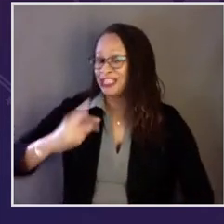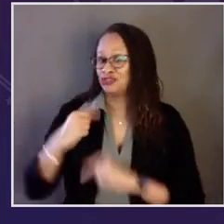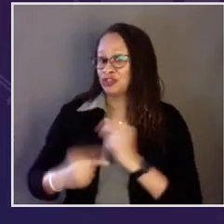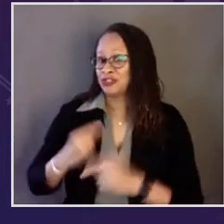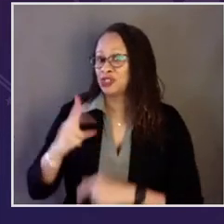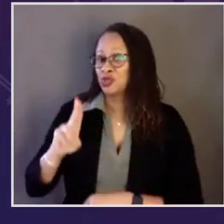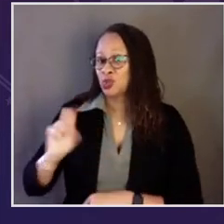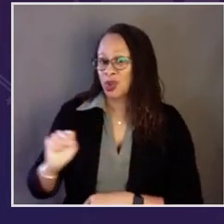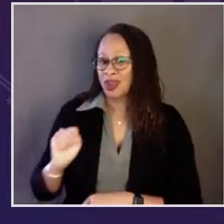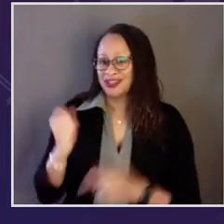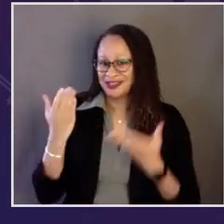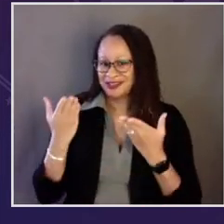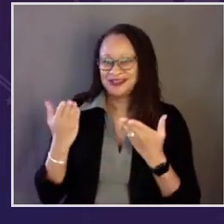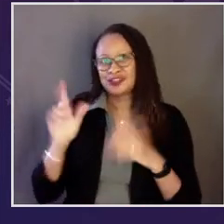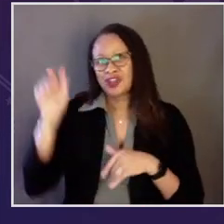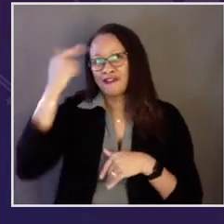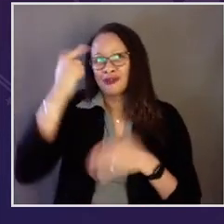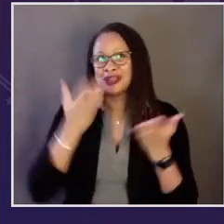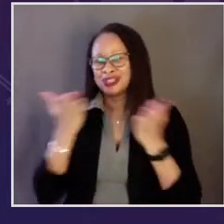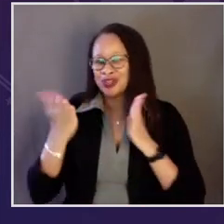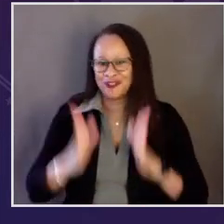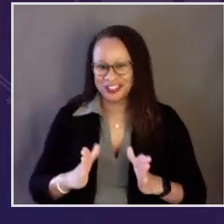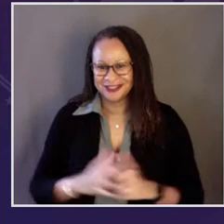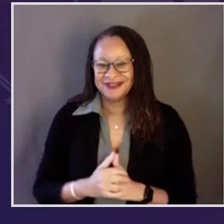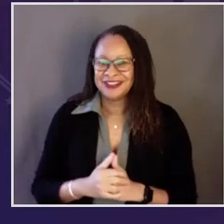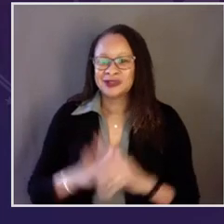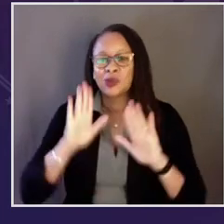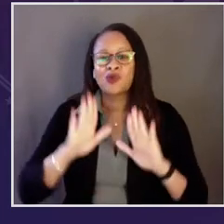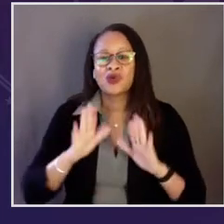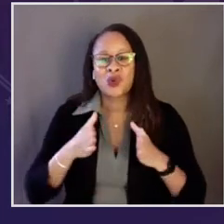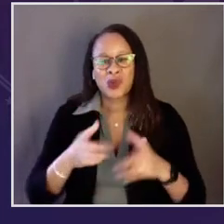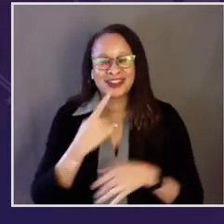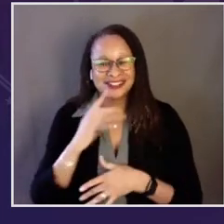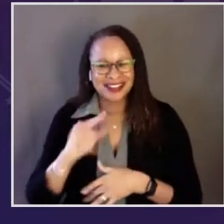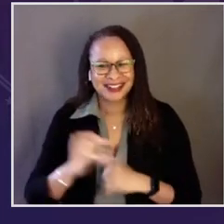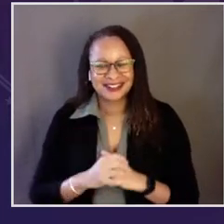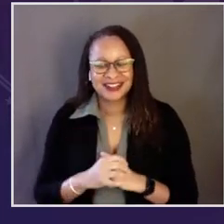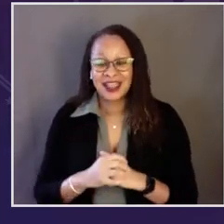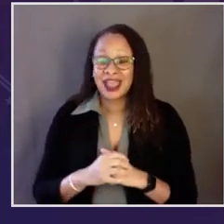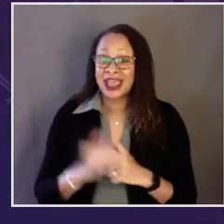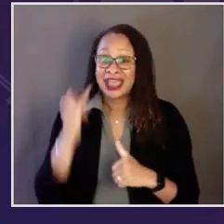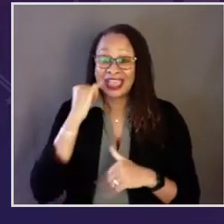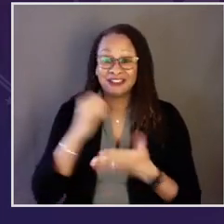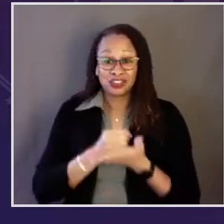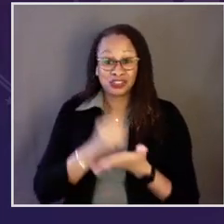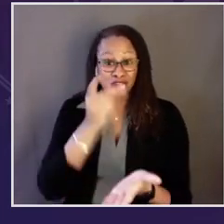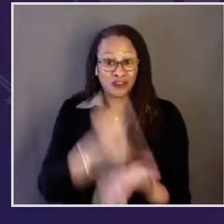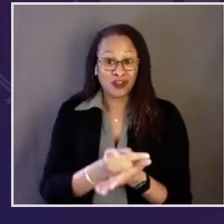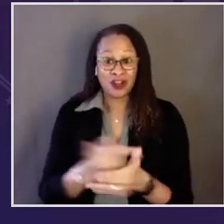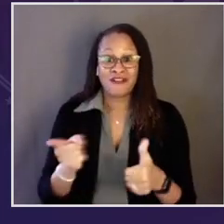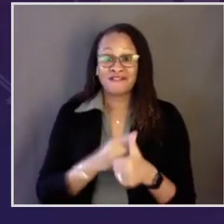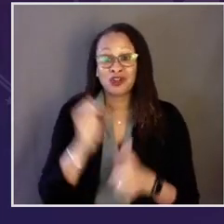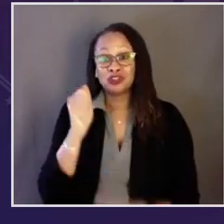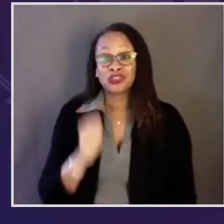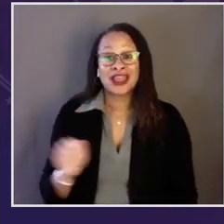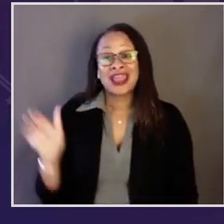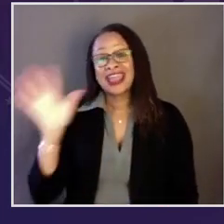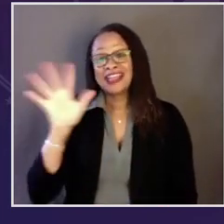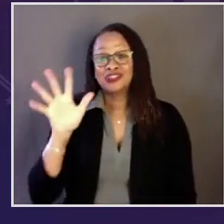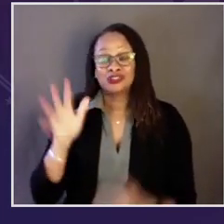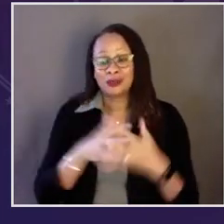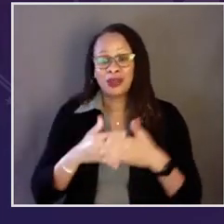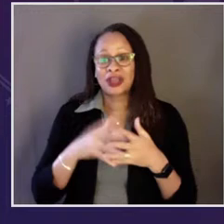family and a second-generation U.S. government servant. That's a great way of expressing it. If confirmed,